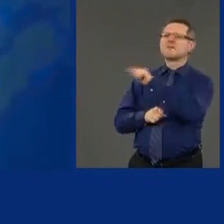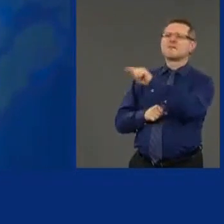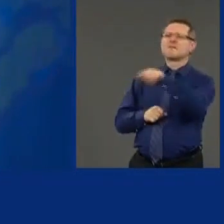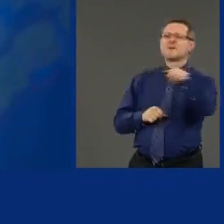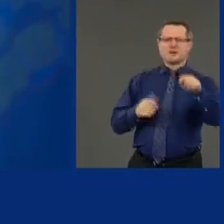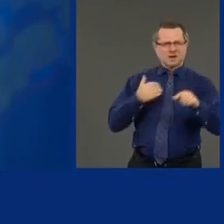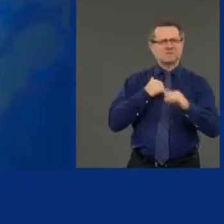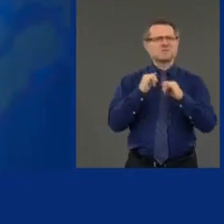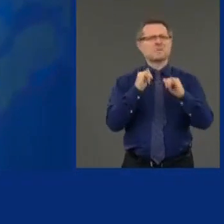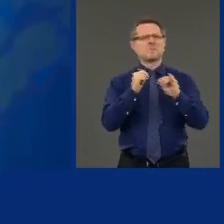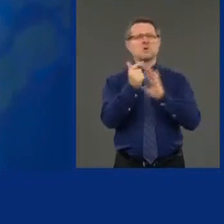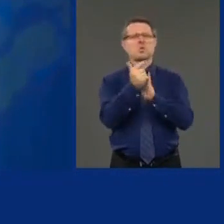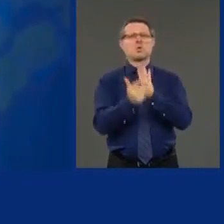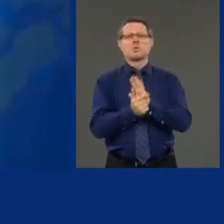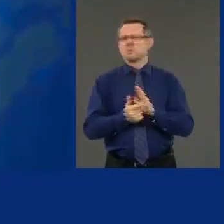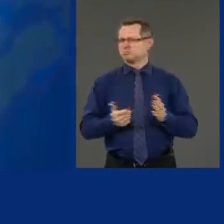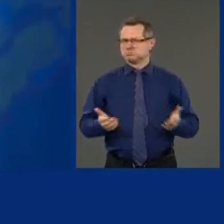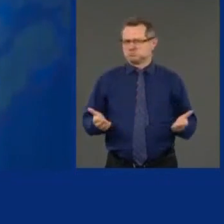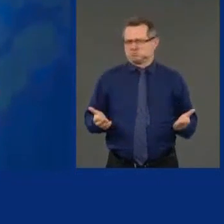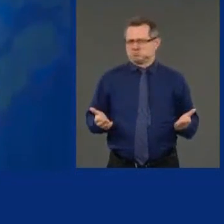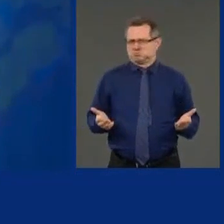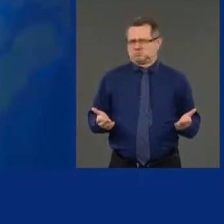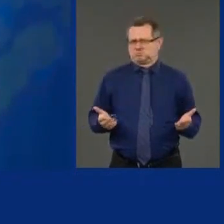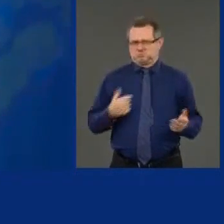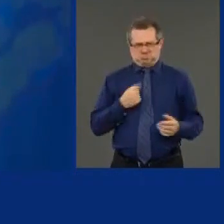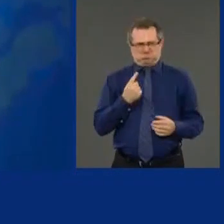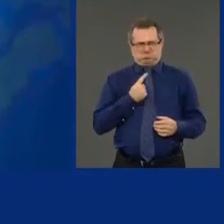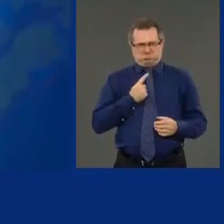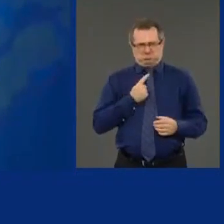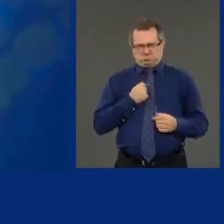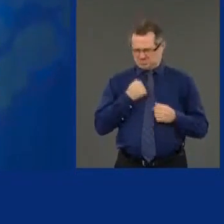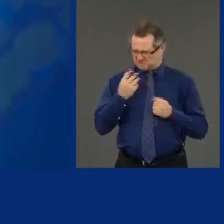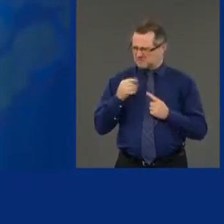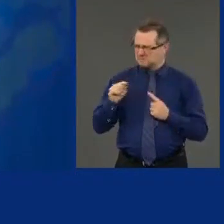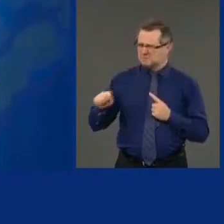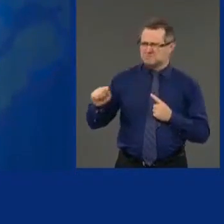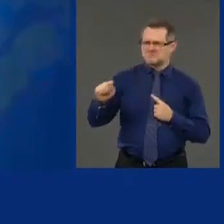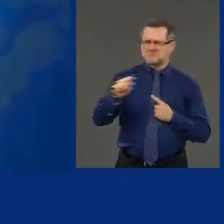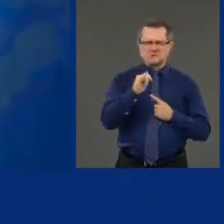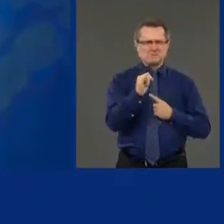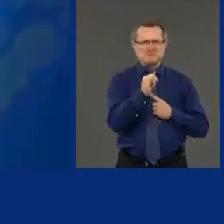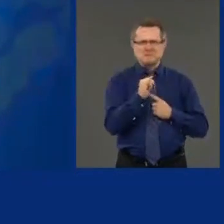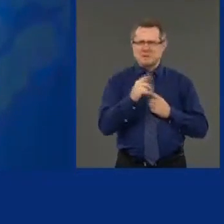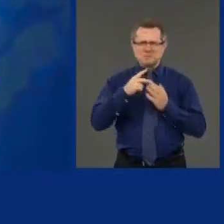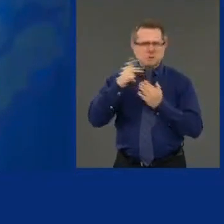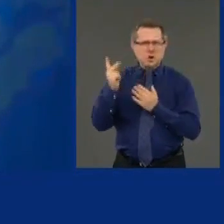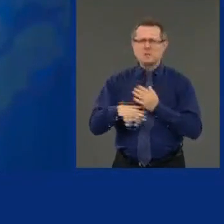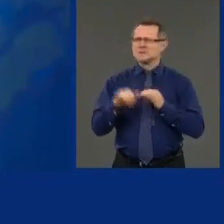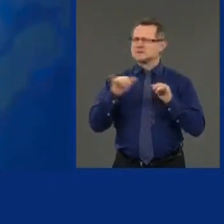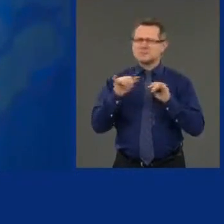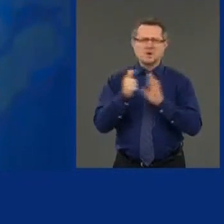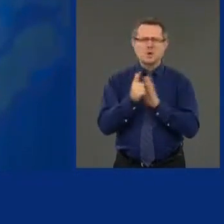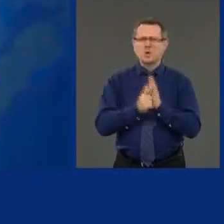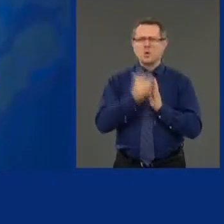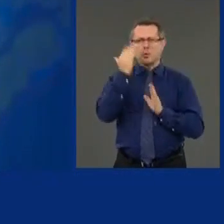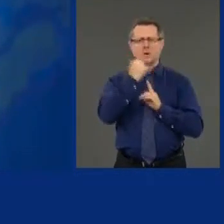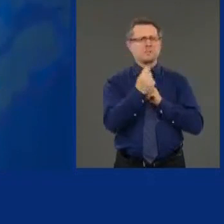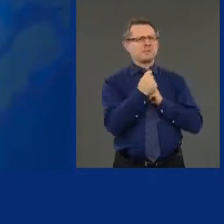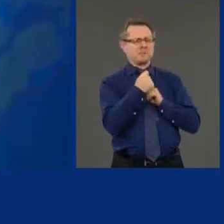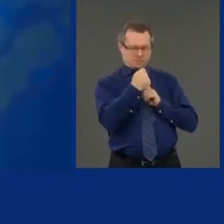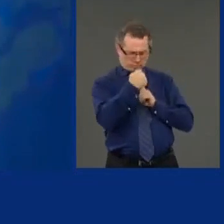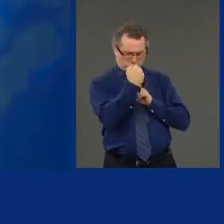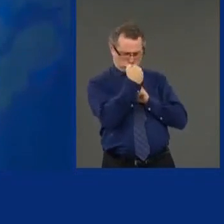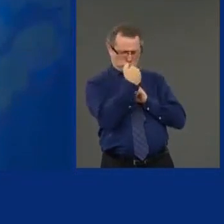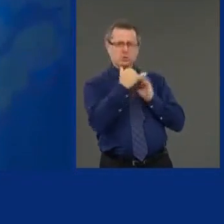15 other states have the same green light program, why just New York? There are